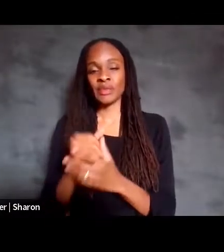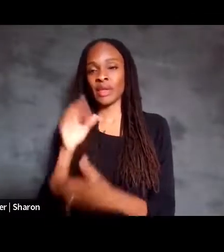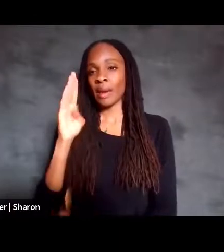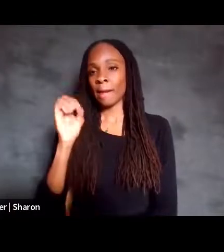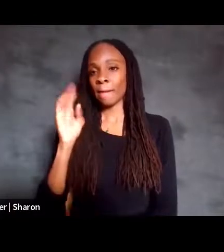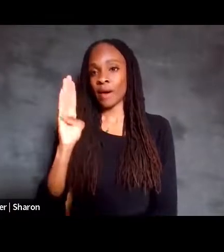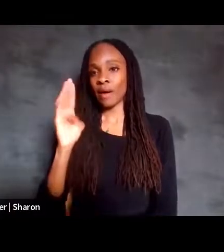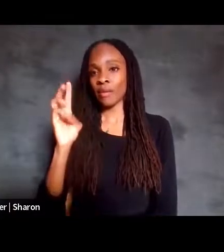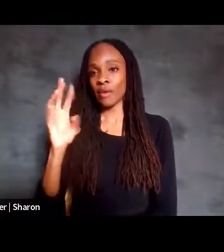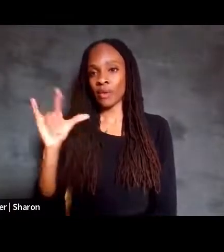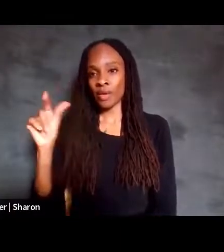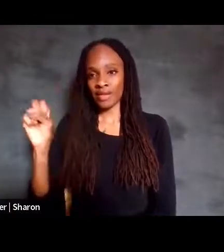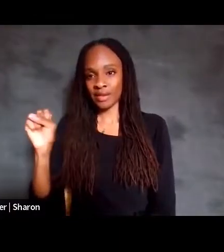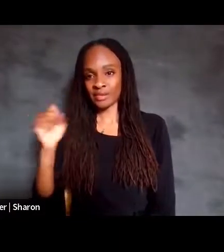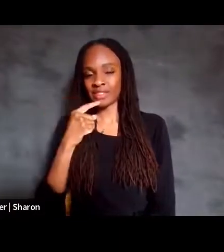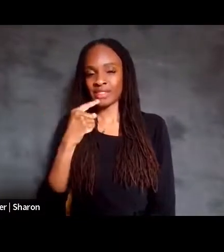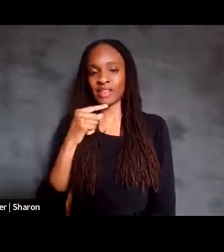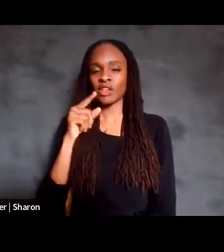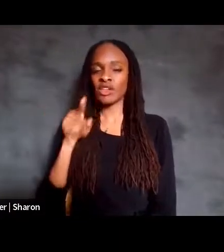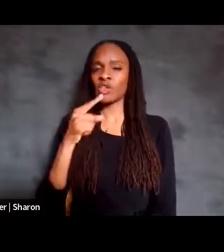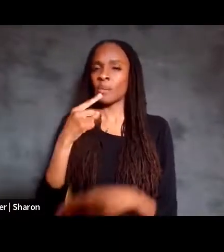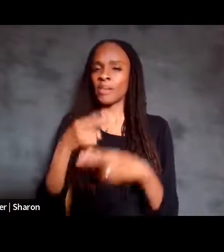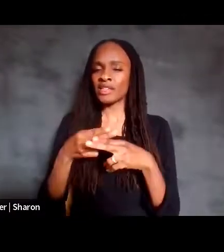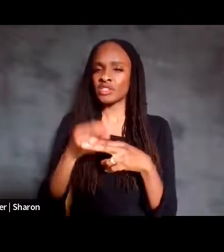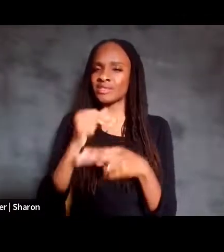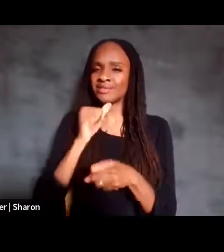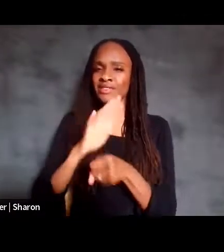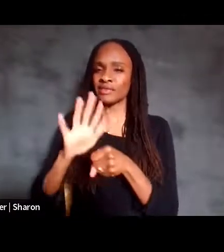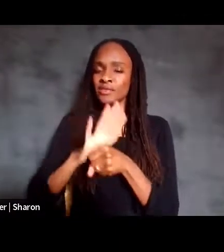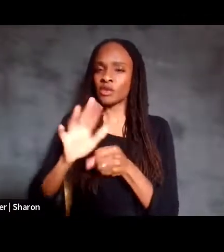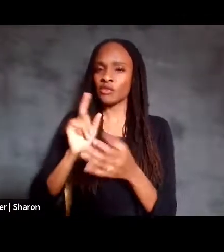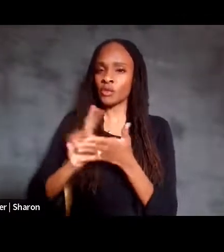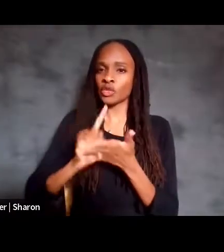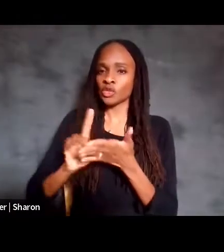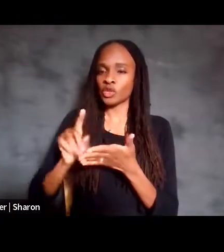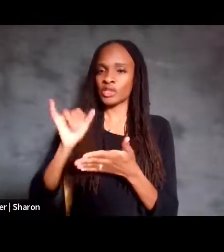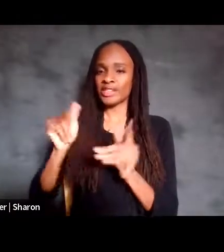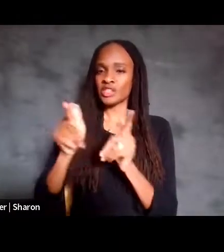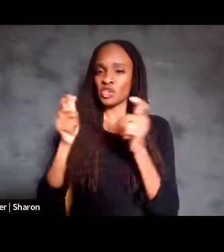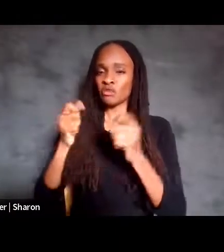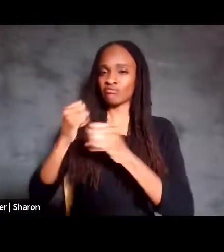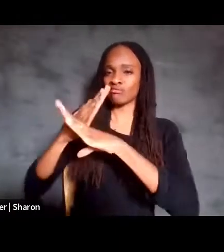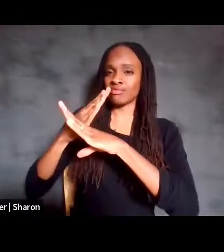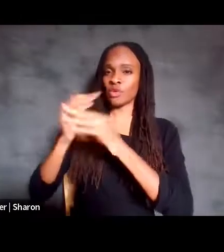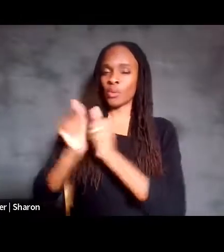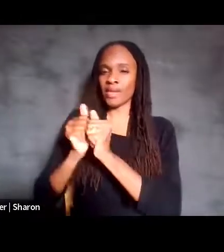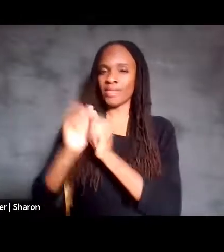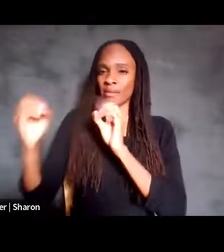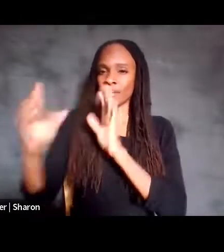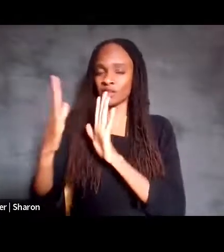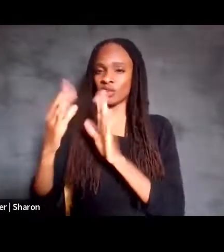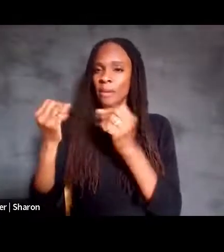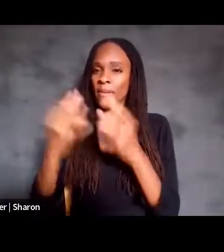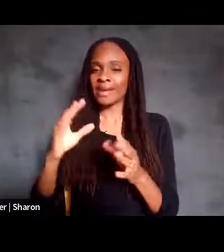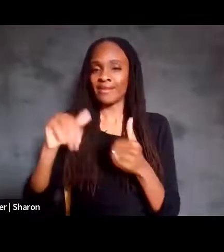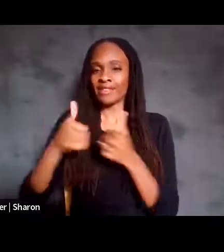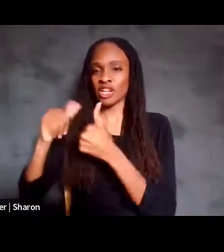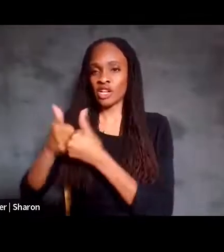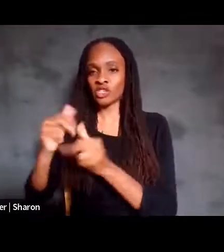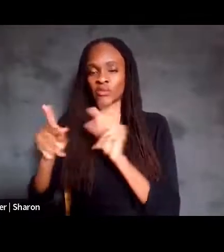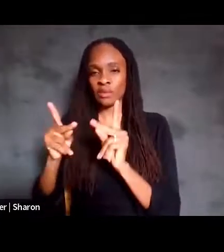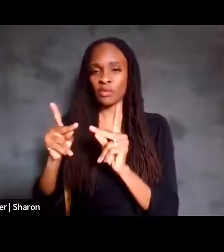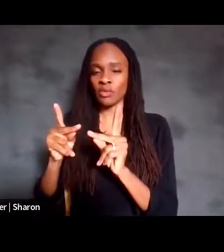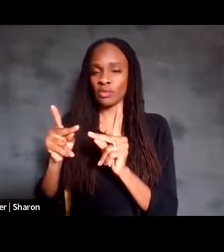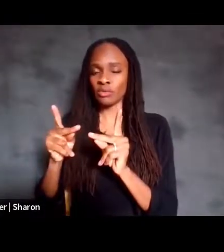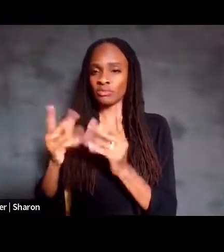It says, you have mentioned the lack of research as a major barrier to addressing many of the challenges people have raised. Can you speak